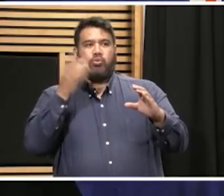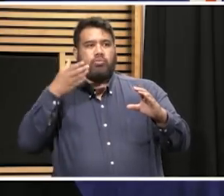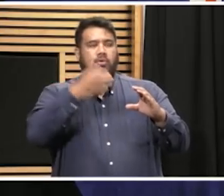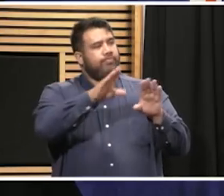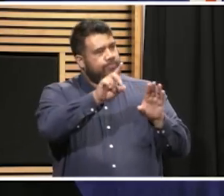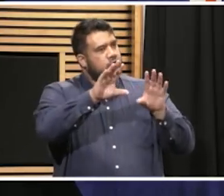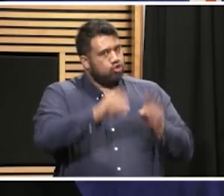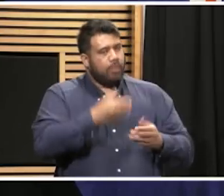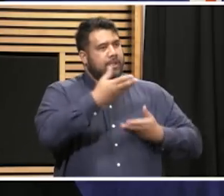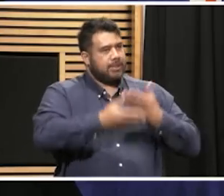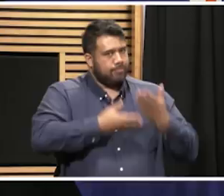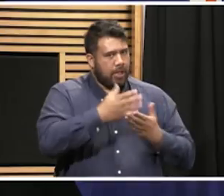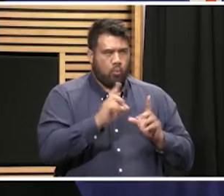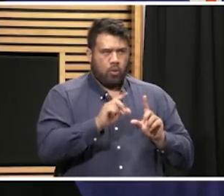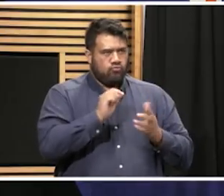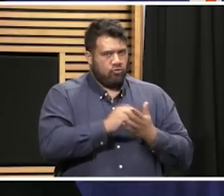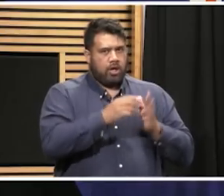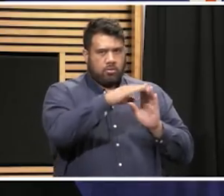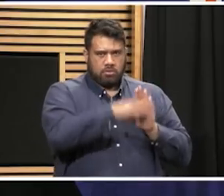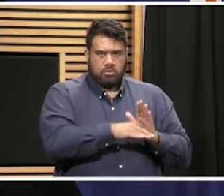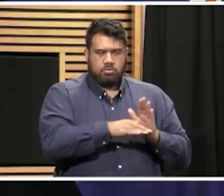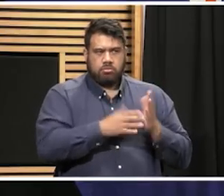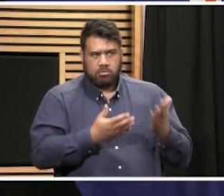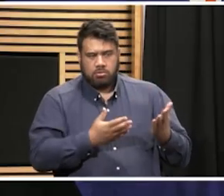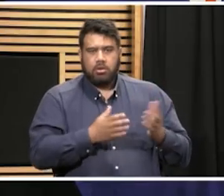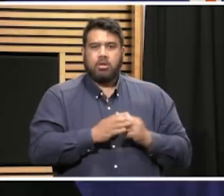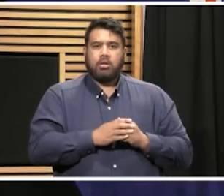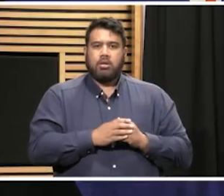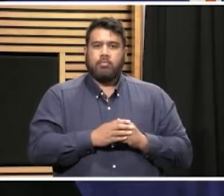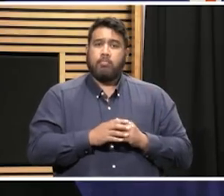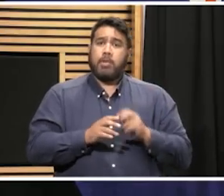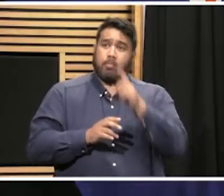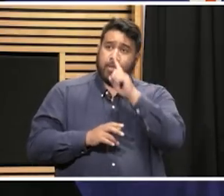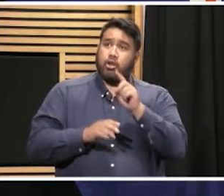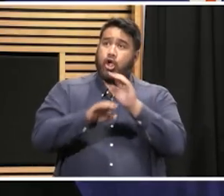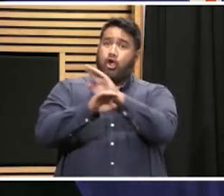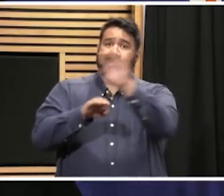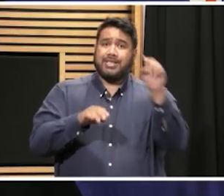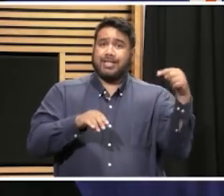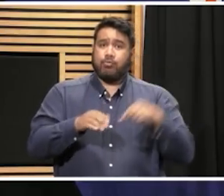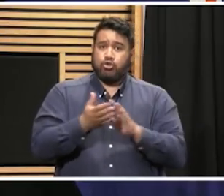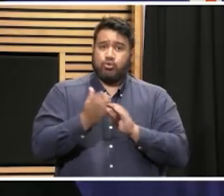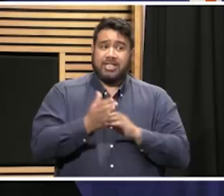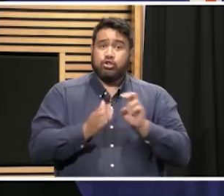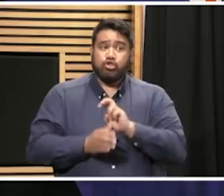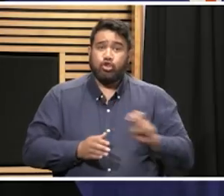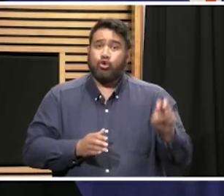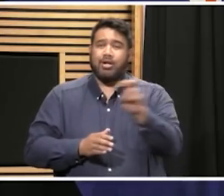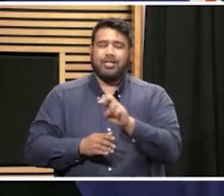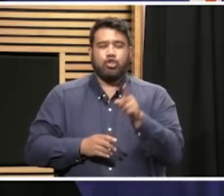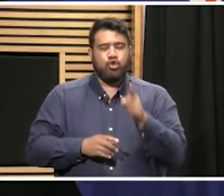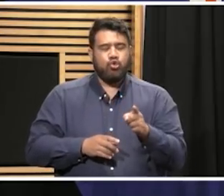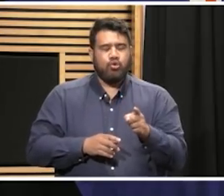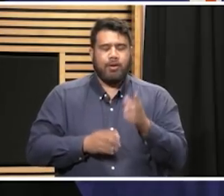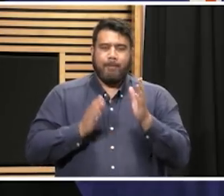intervene and educate those people in the first instance. But people who are tourists must know that they cannot drive around